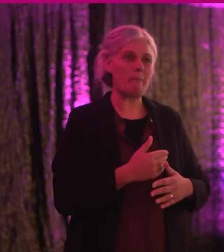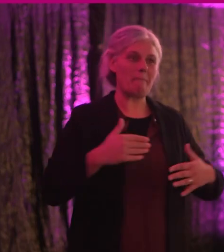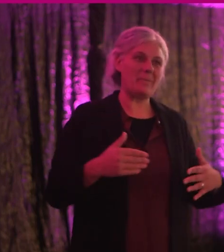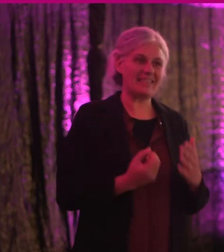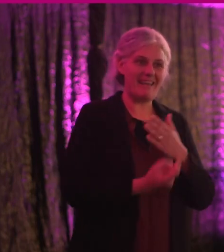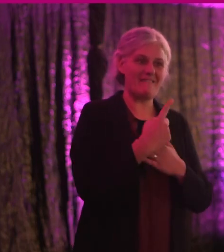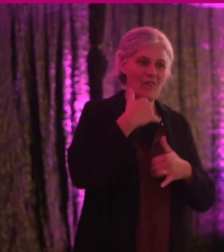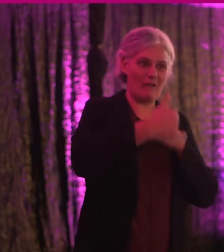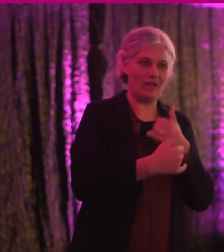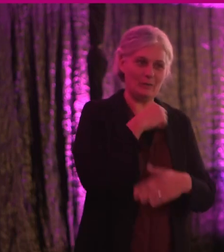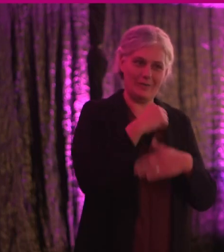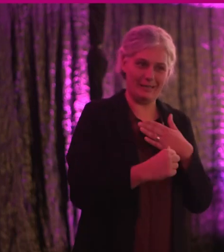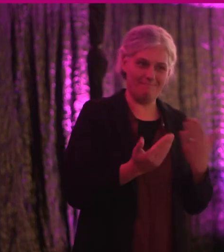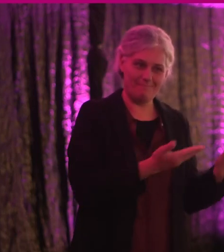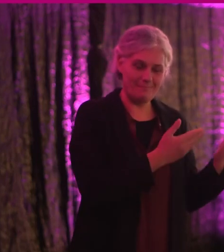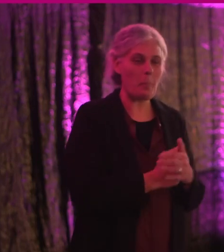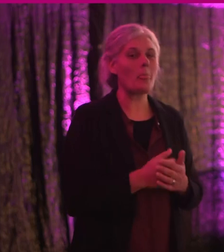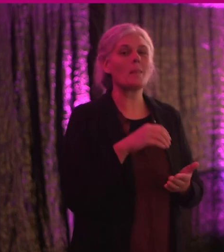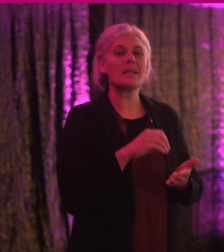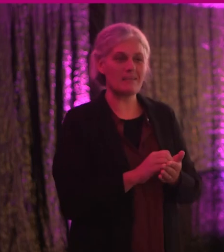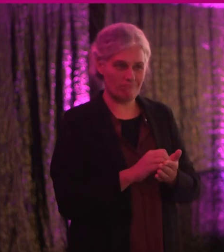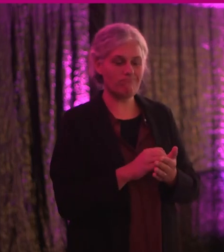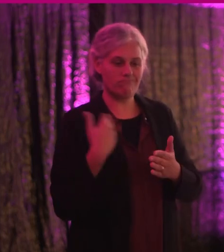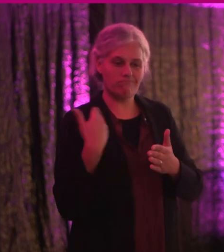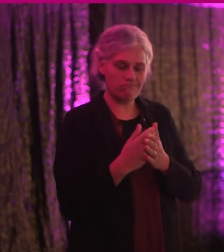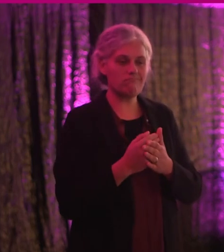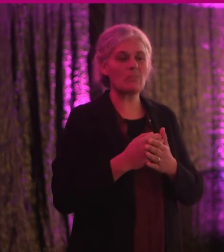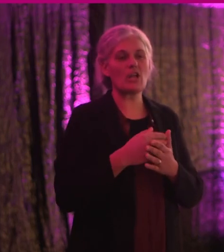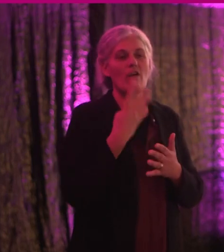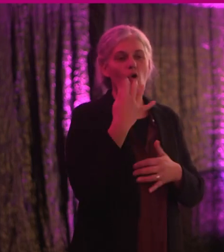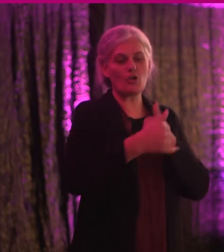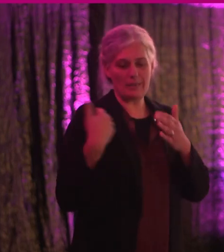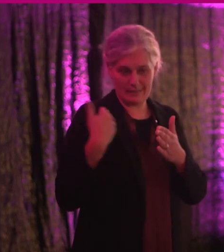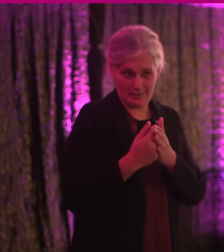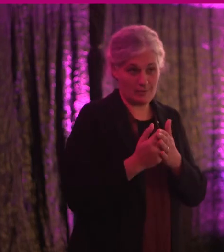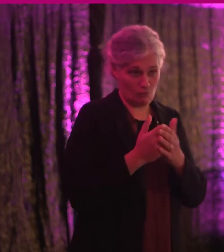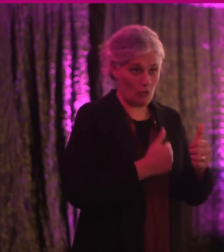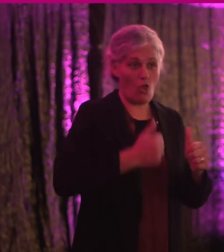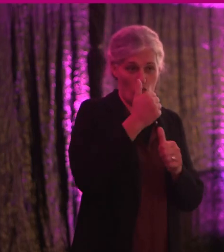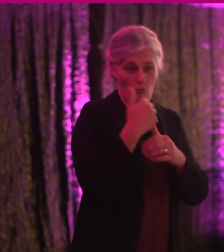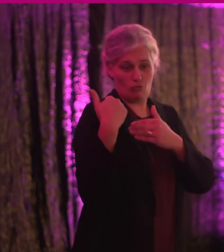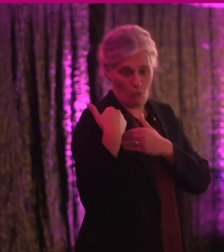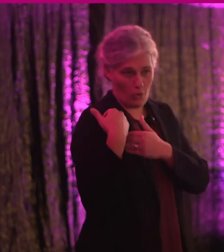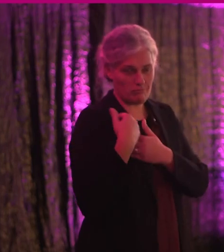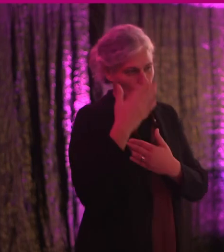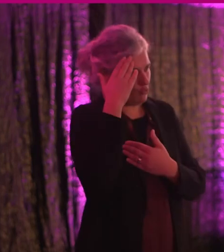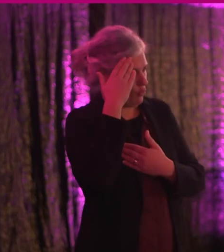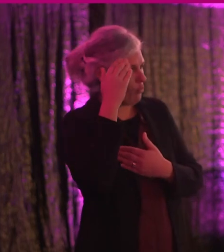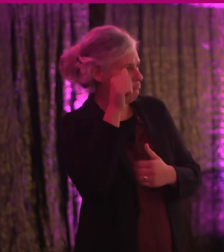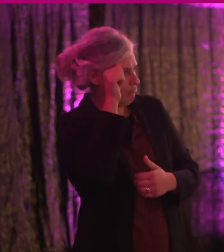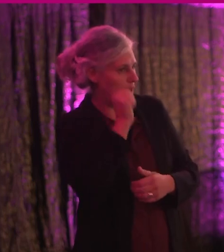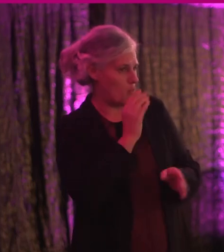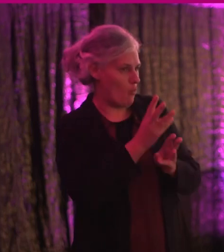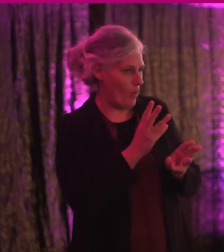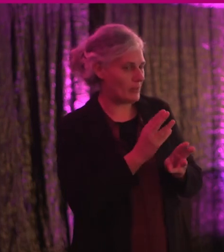of the year. But she has served on the authority for the last four years, so she is very familiar with our work. And she